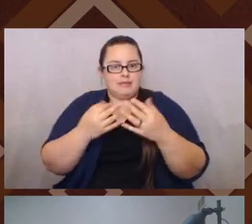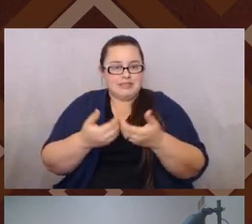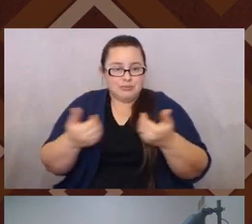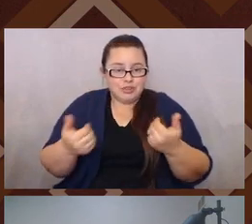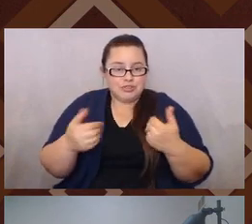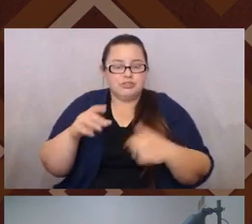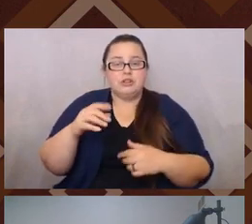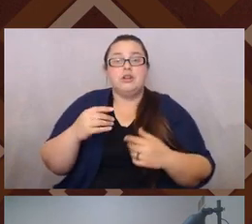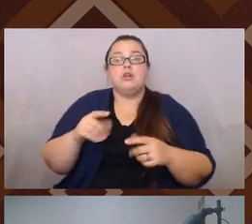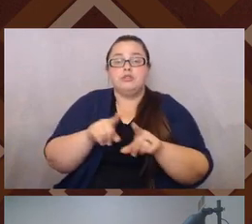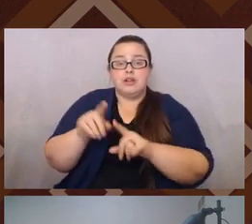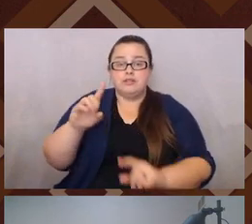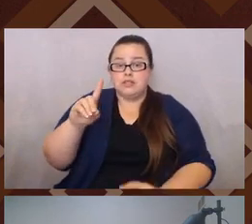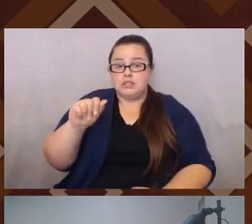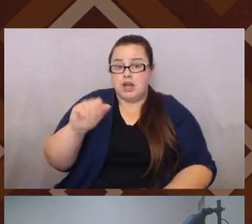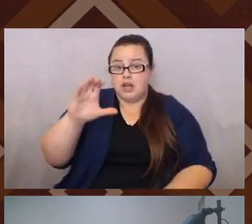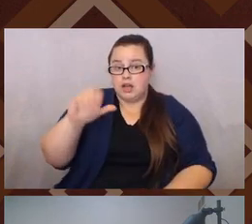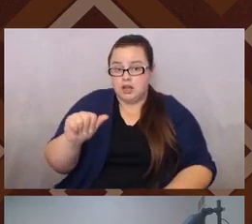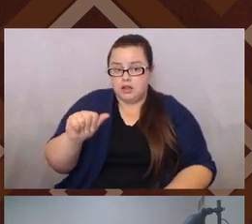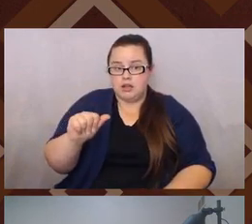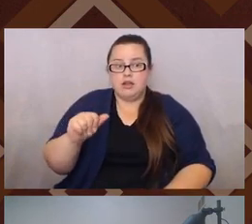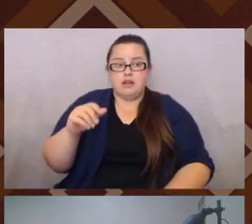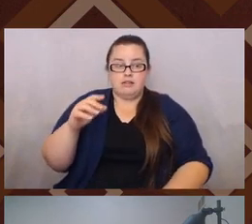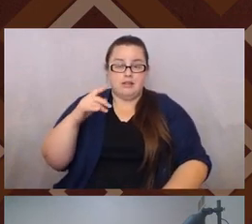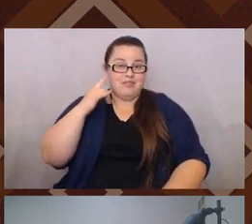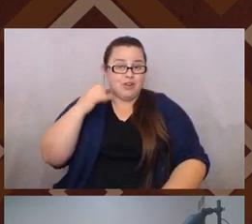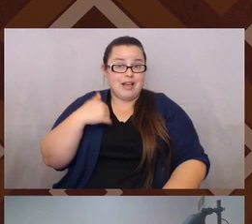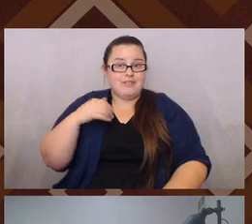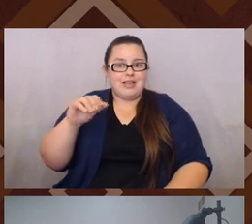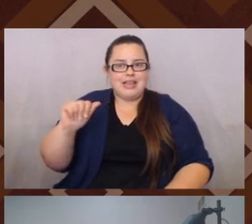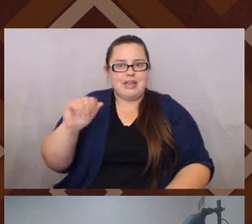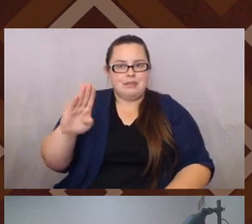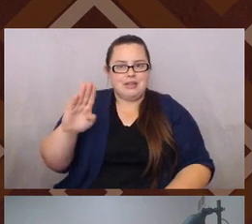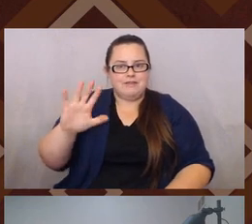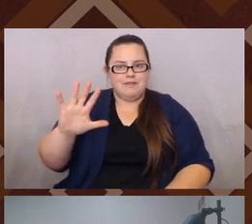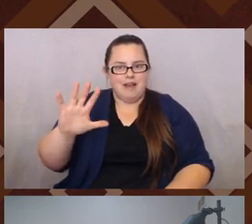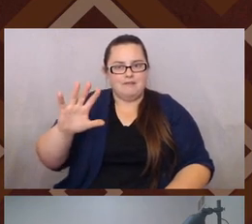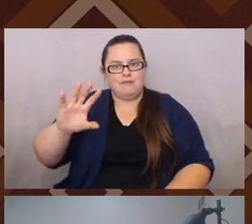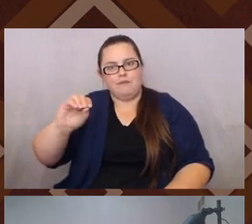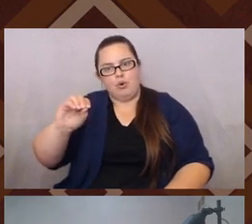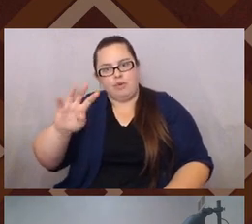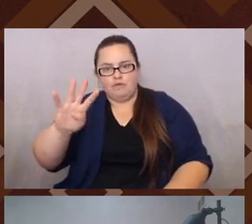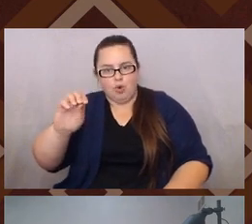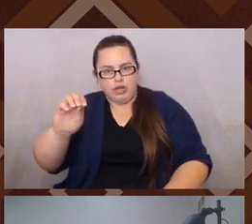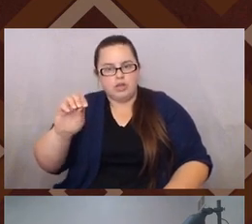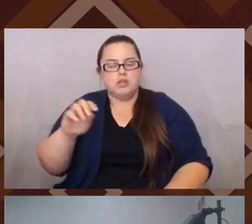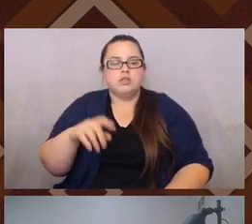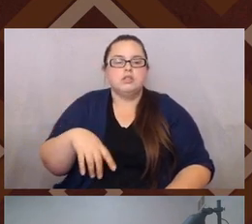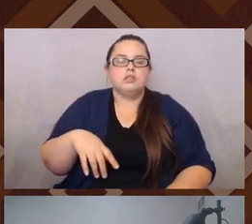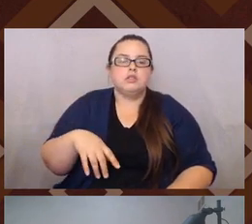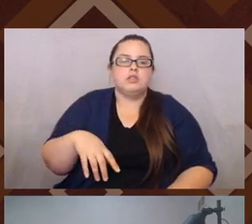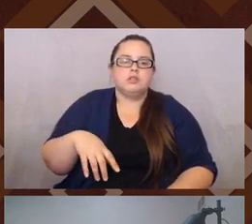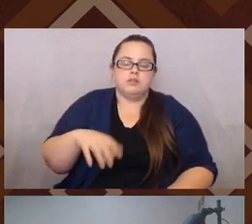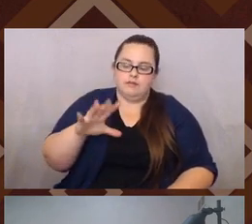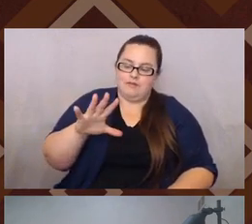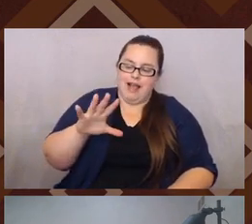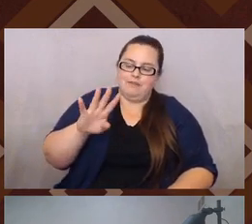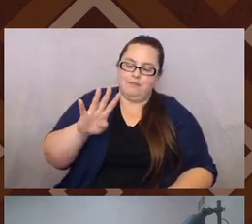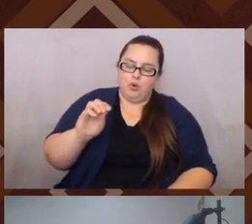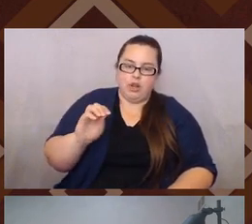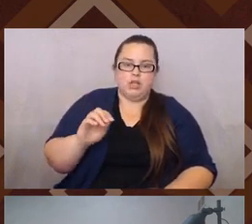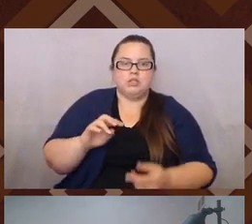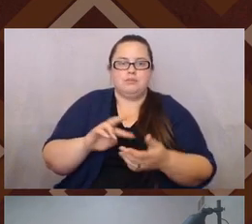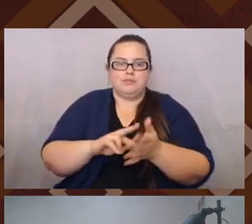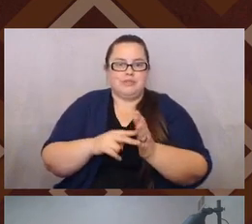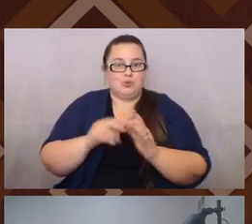AB 540 in California, but in Arizona, there is nothing like AB 540, right? Um, so no state or federal aid can